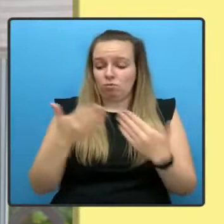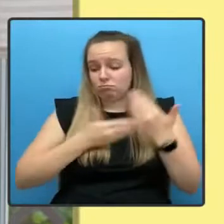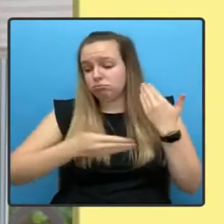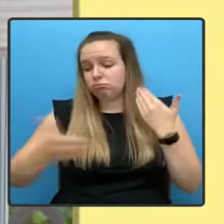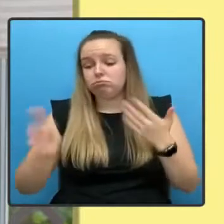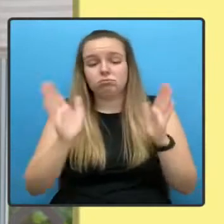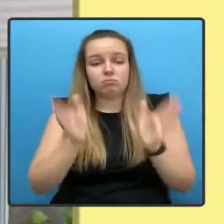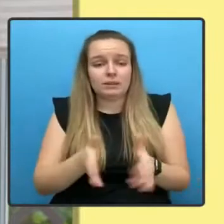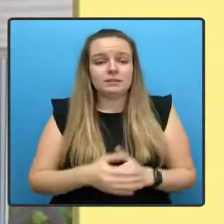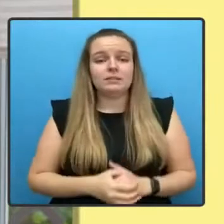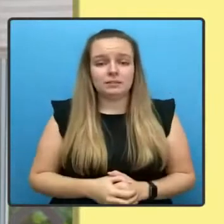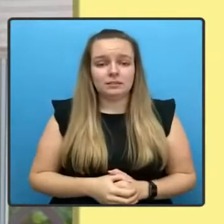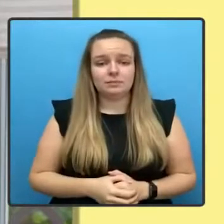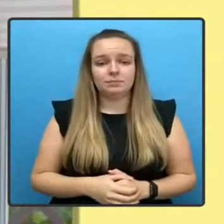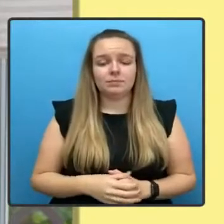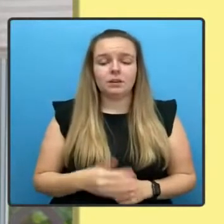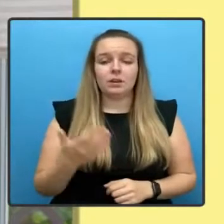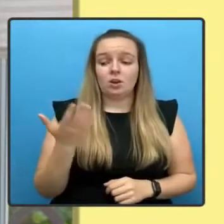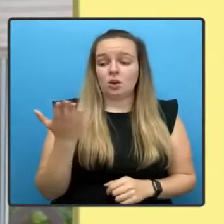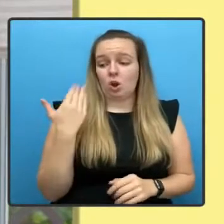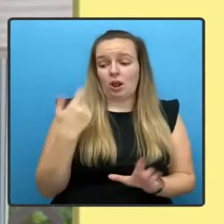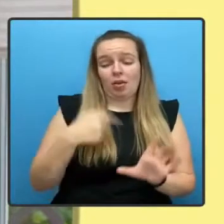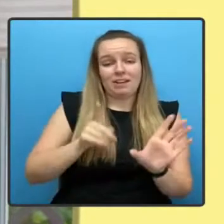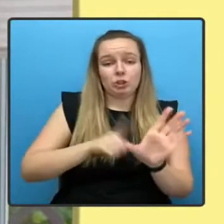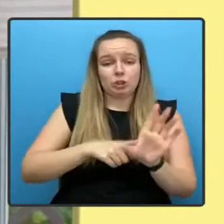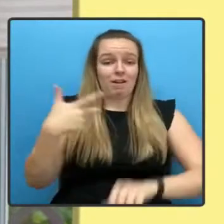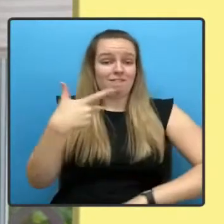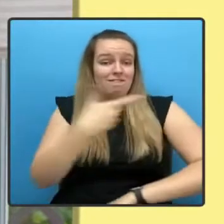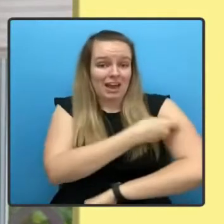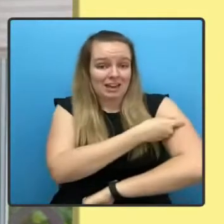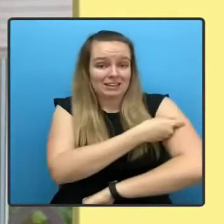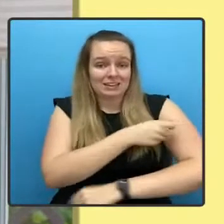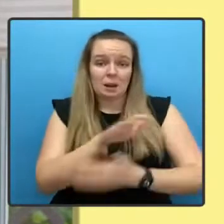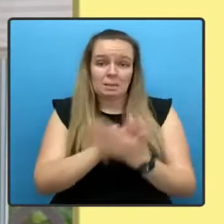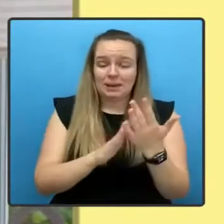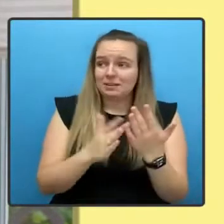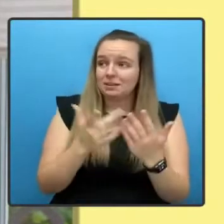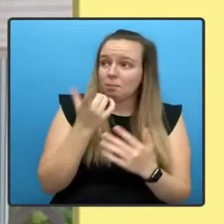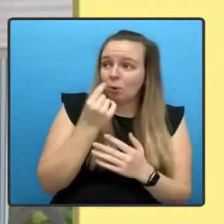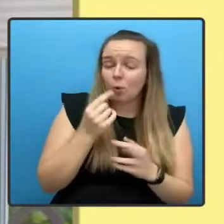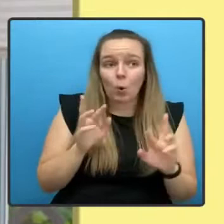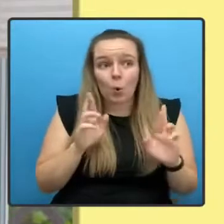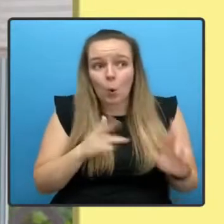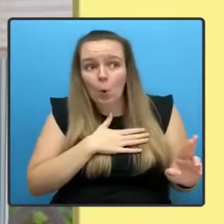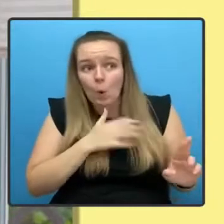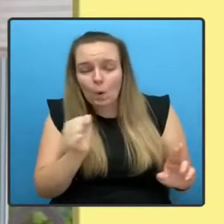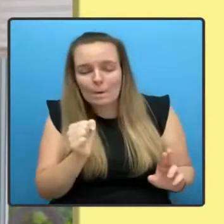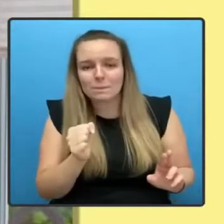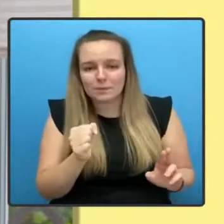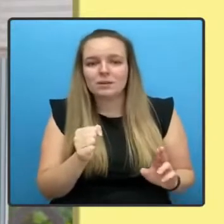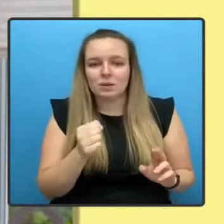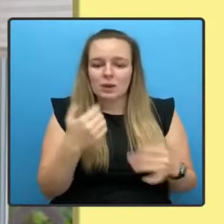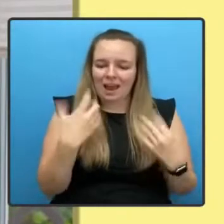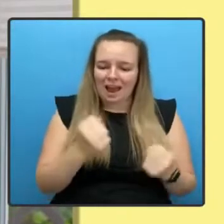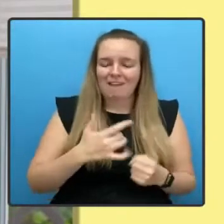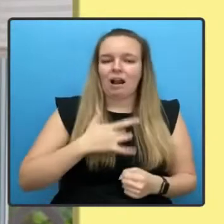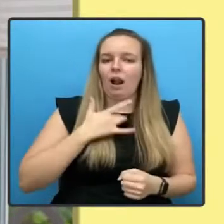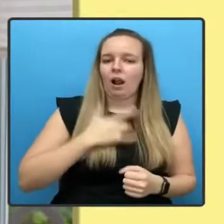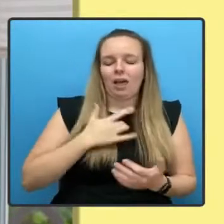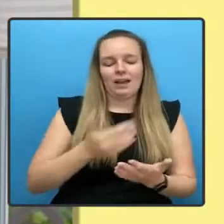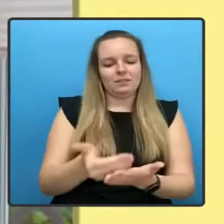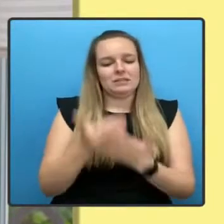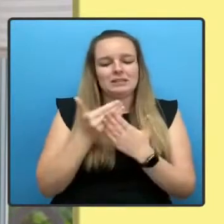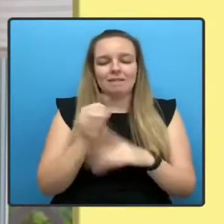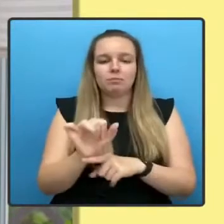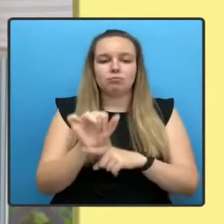this year, vaccines gave us renewed hope and they are providing us with life-saving protection. But just as